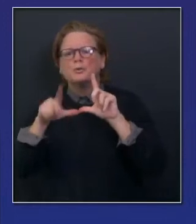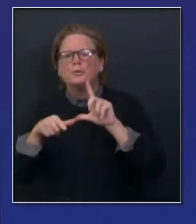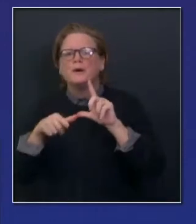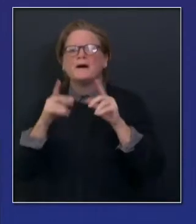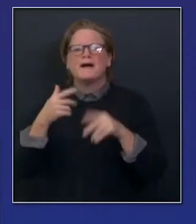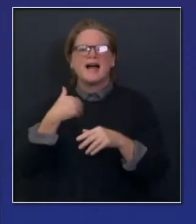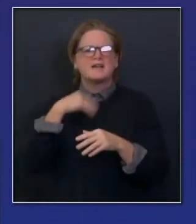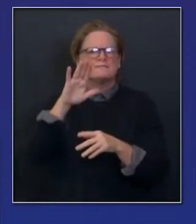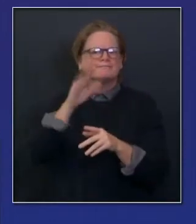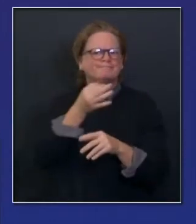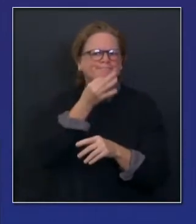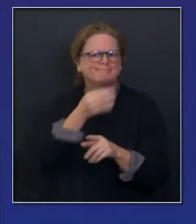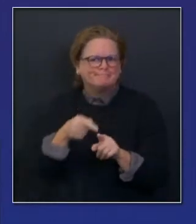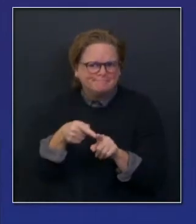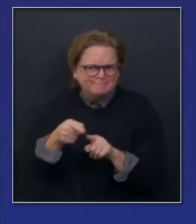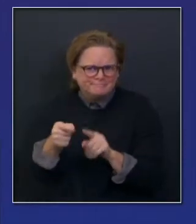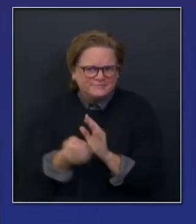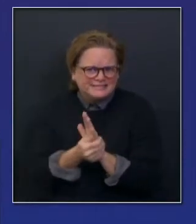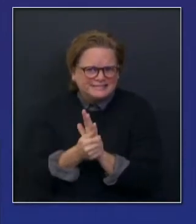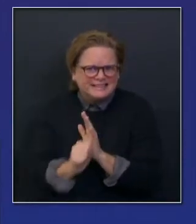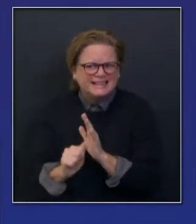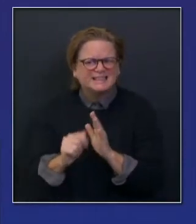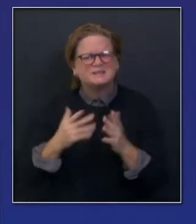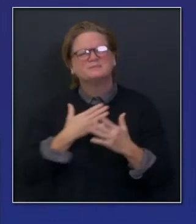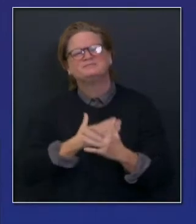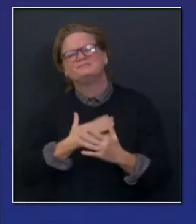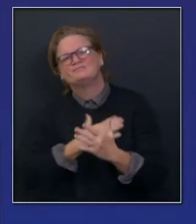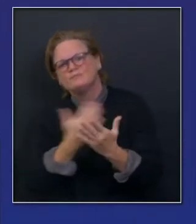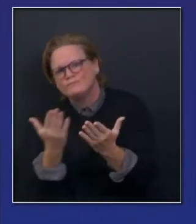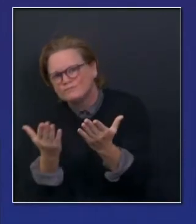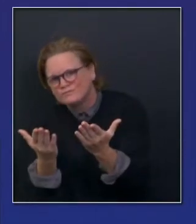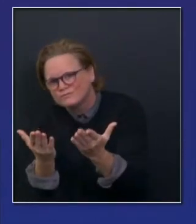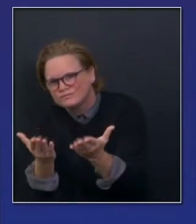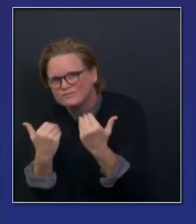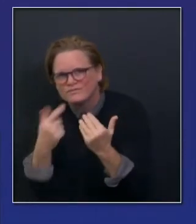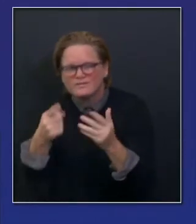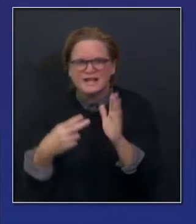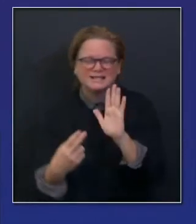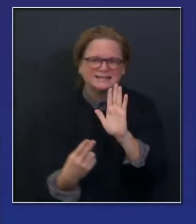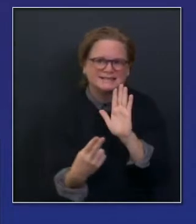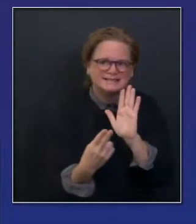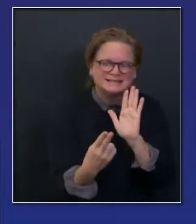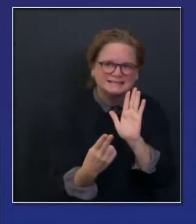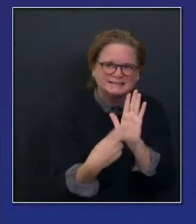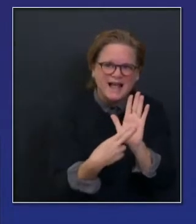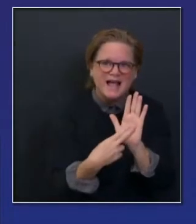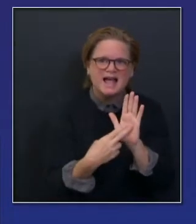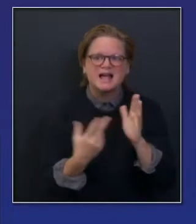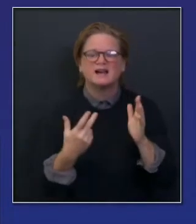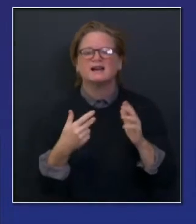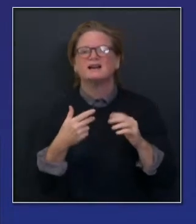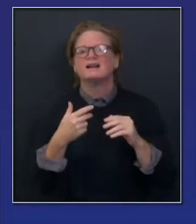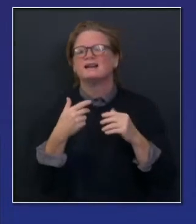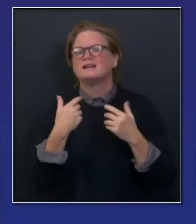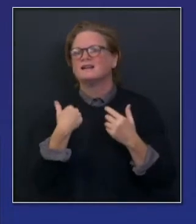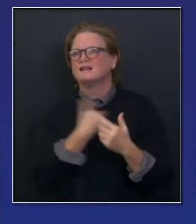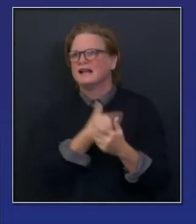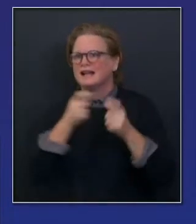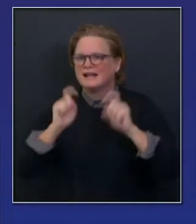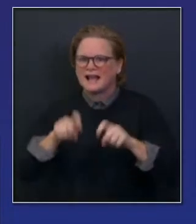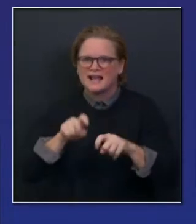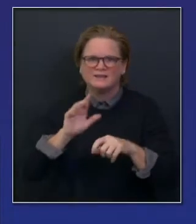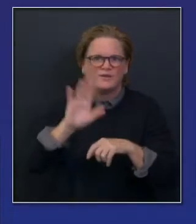you're a professional, we want to help support you getting back on track. And if you live in a region that's primarily